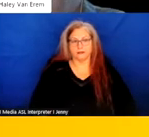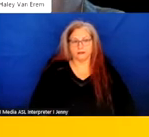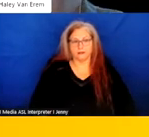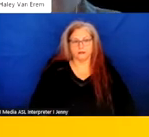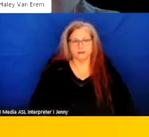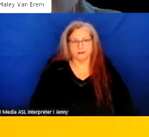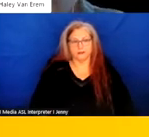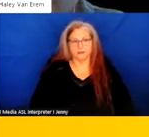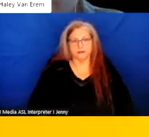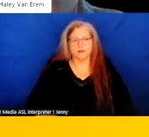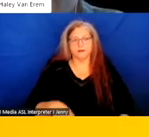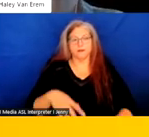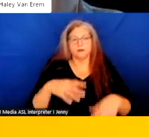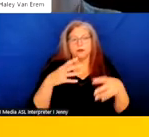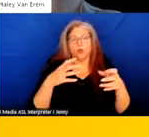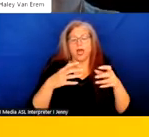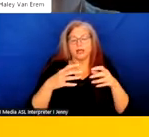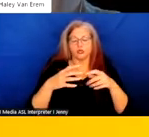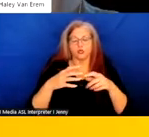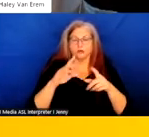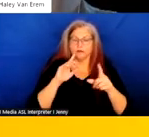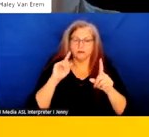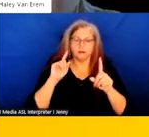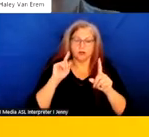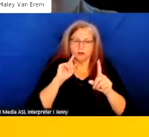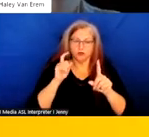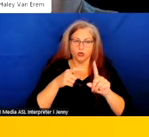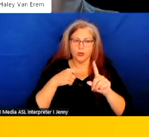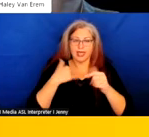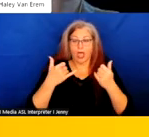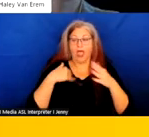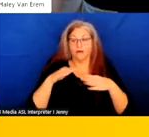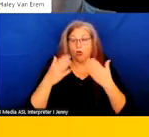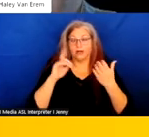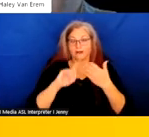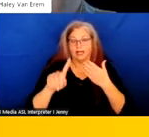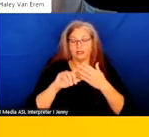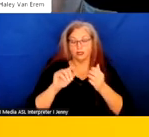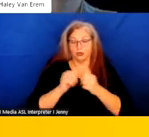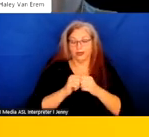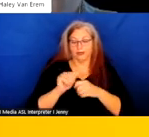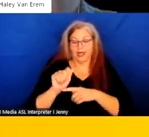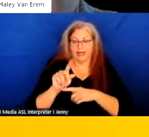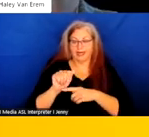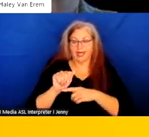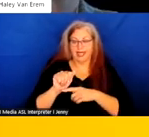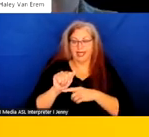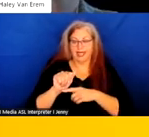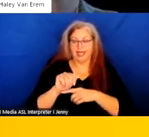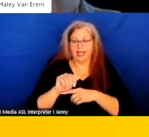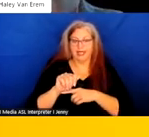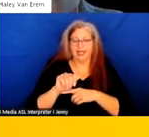I wanted to just briefly flag that we have open investigations regarding the Americans with Disabilities Act into